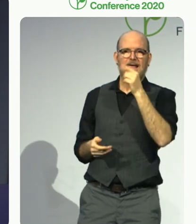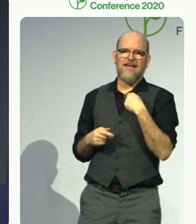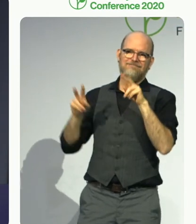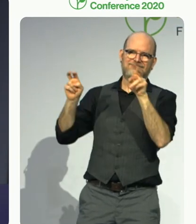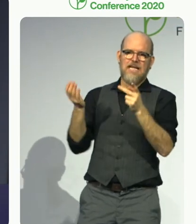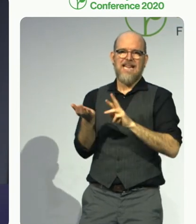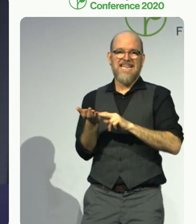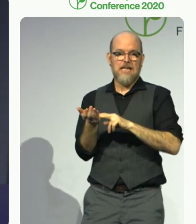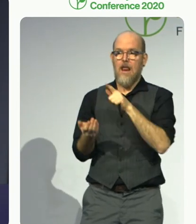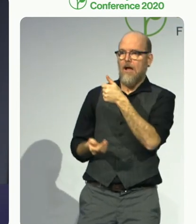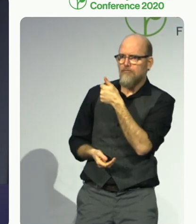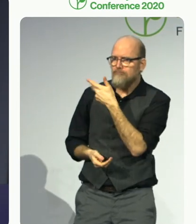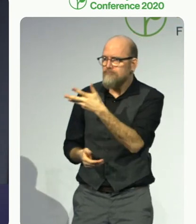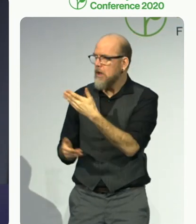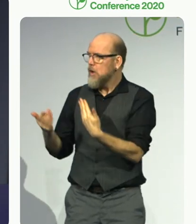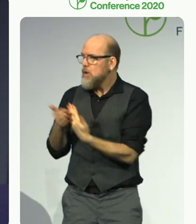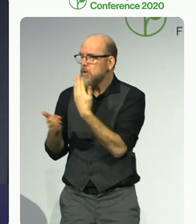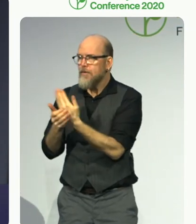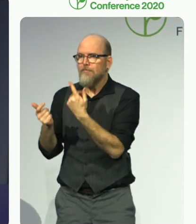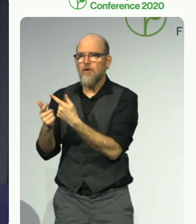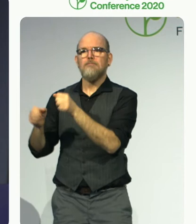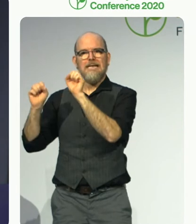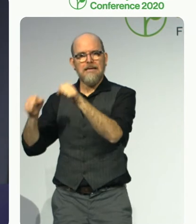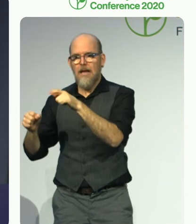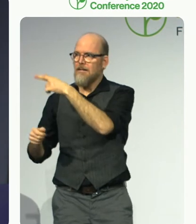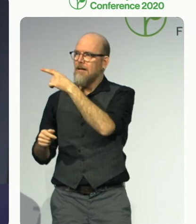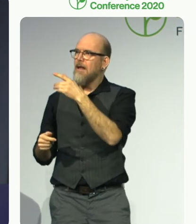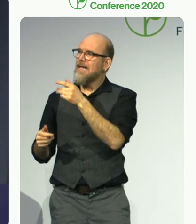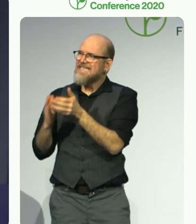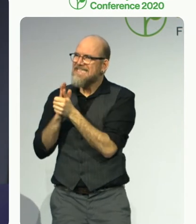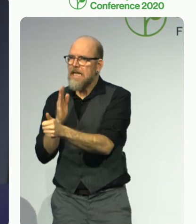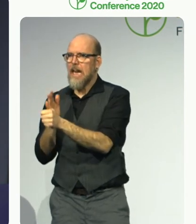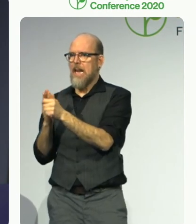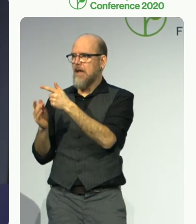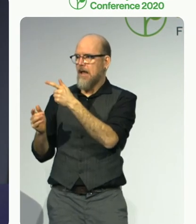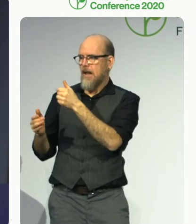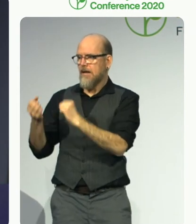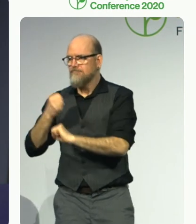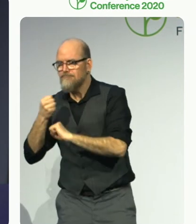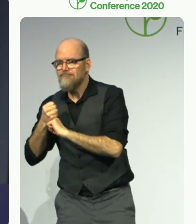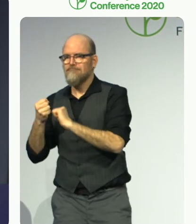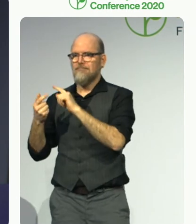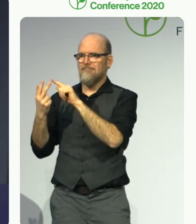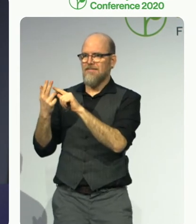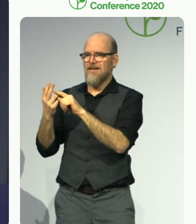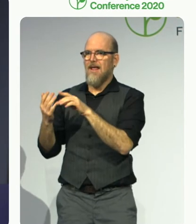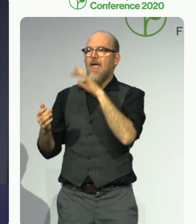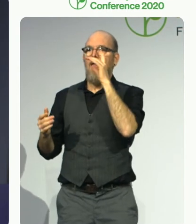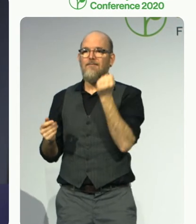new prospects, new skills, but also new training needs. In this instance,